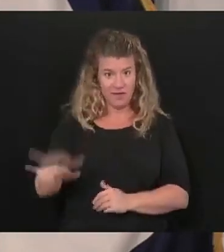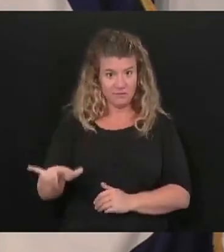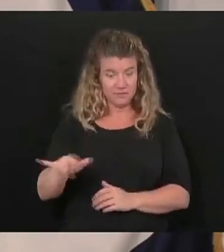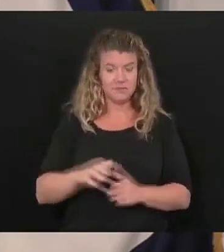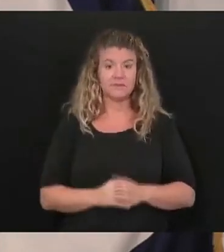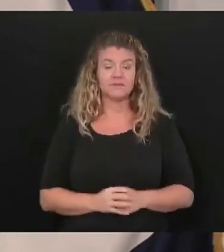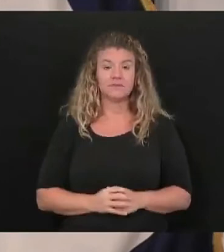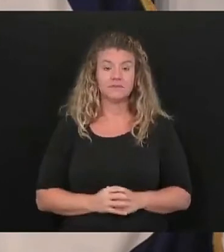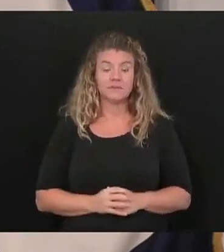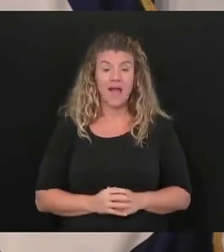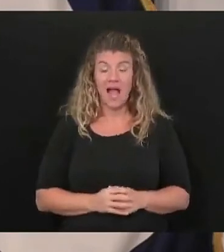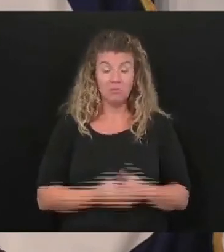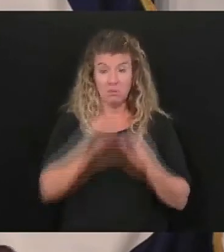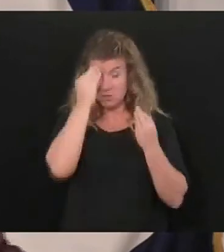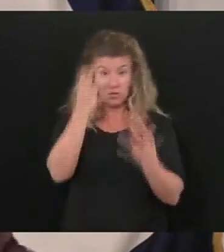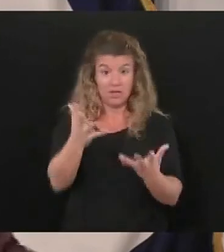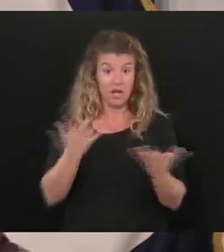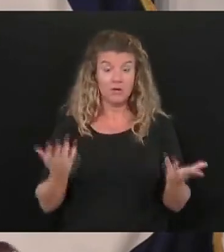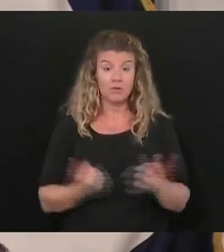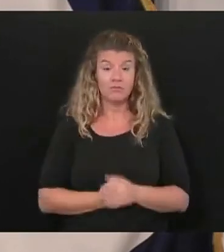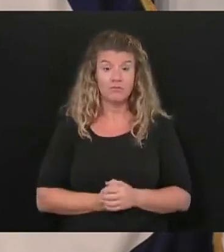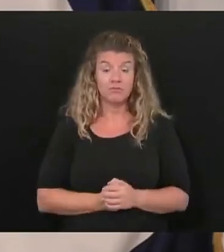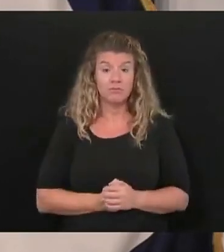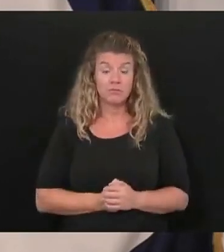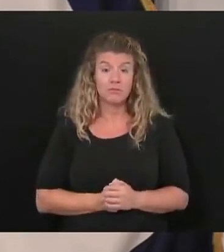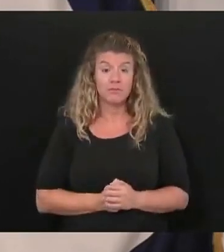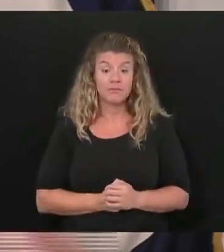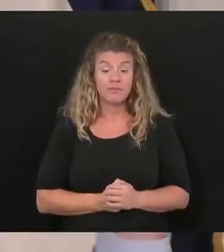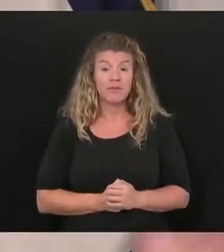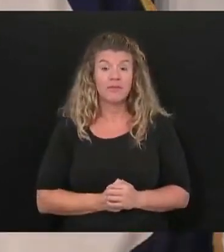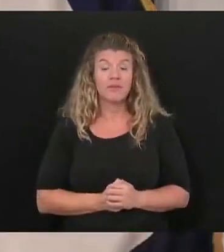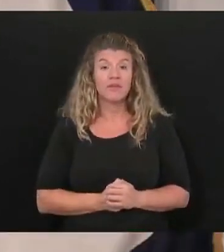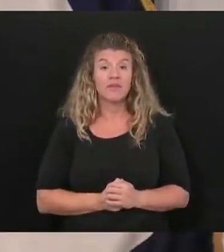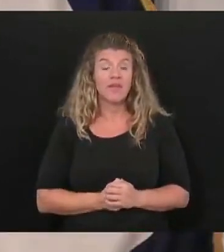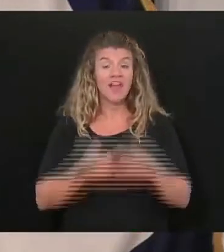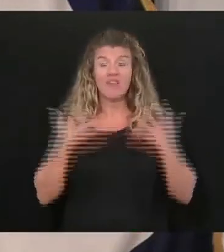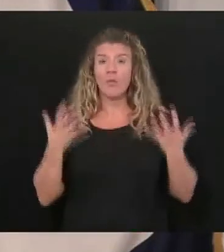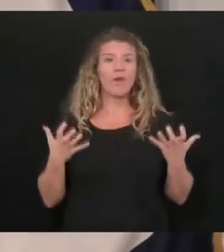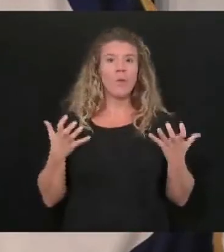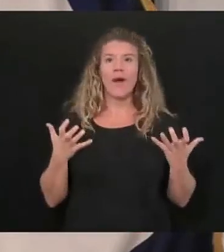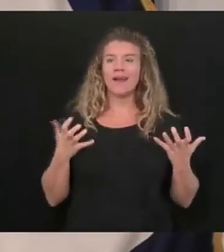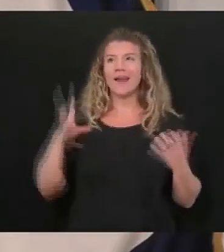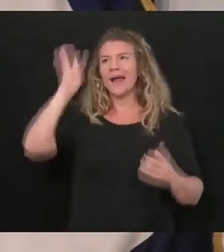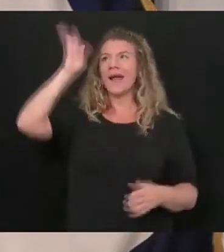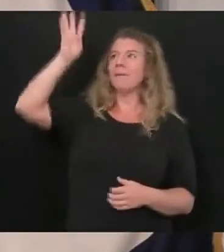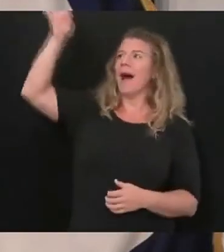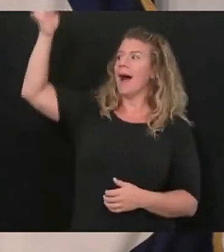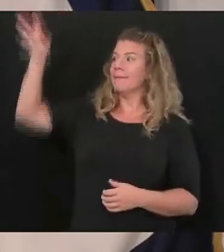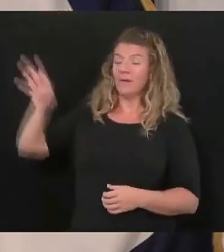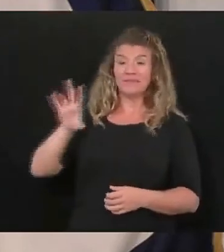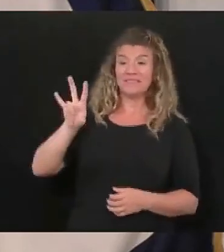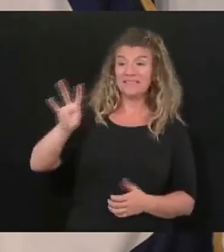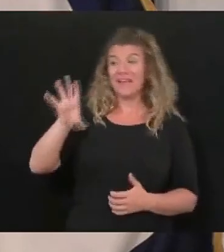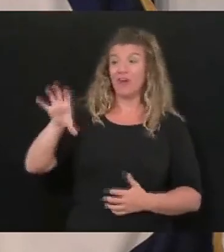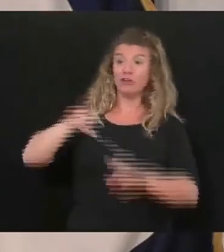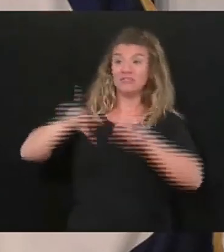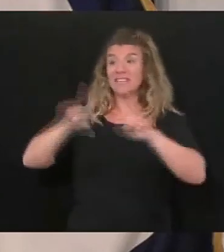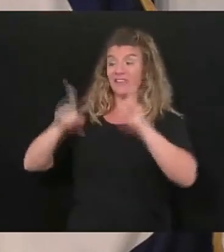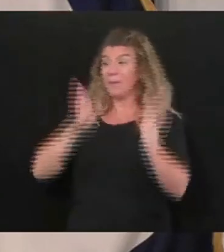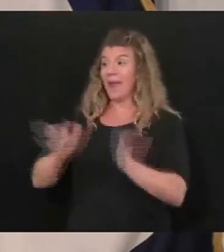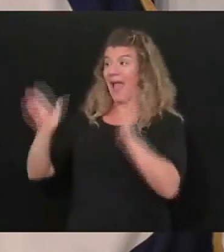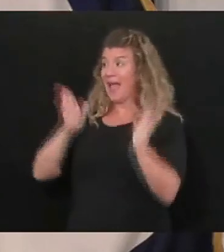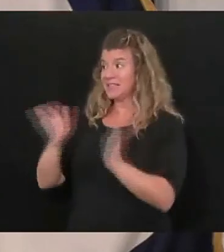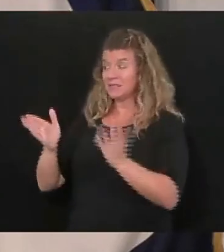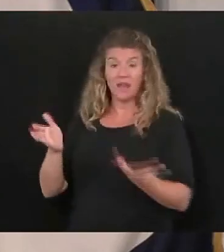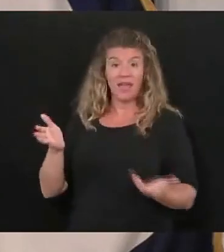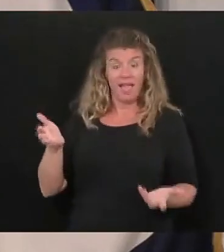tell anybody this you know if we wanted to come up with 700 other plans and everything you know that would